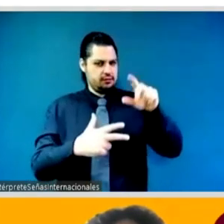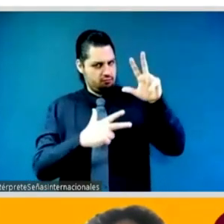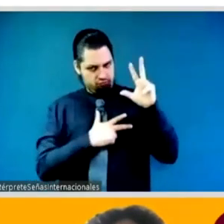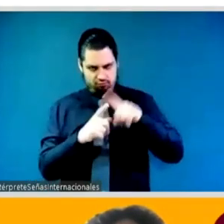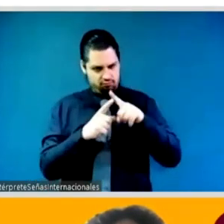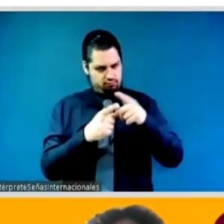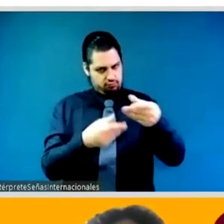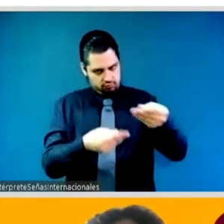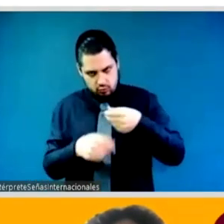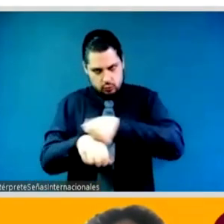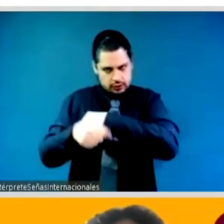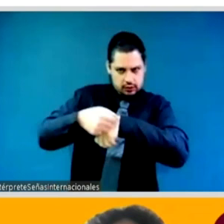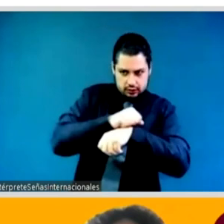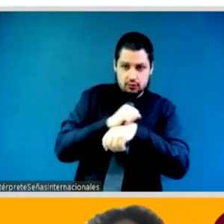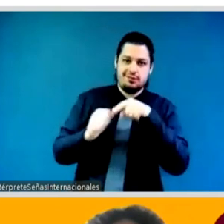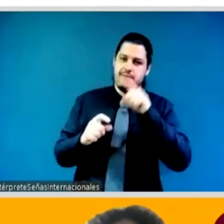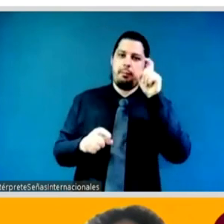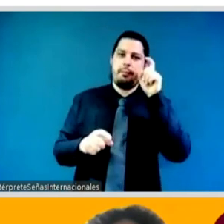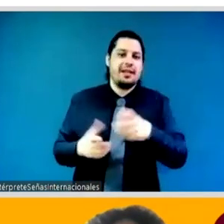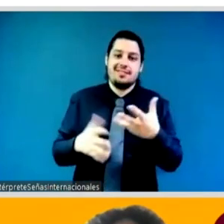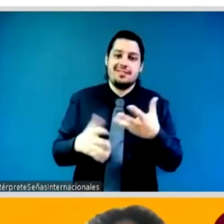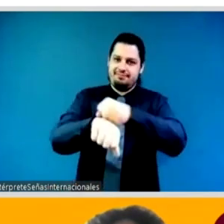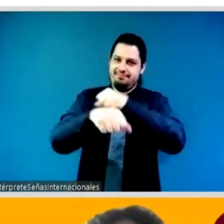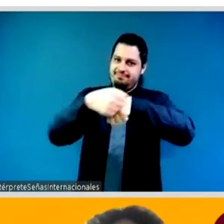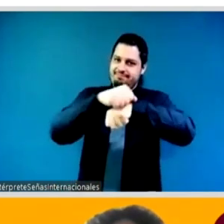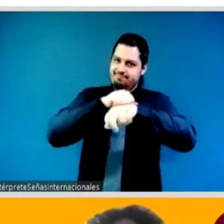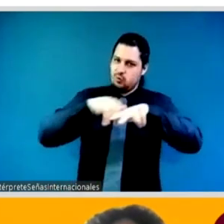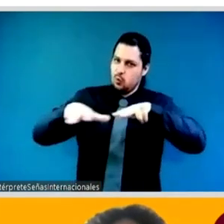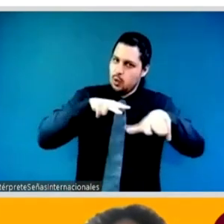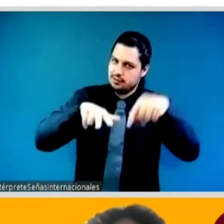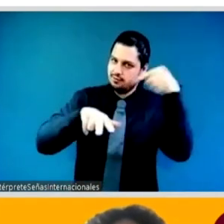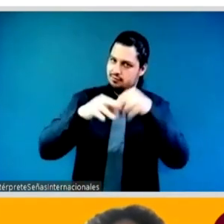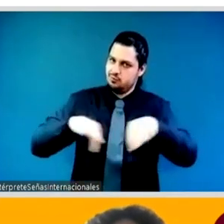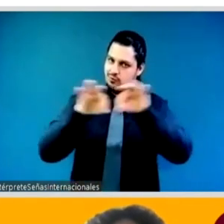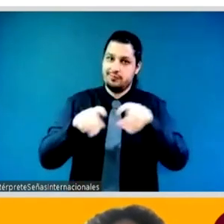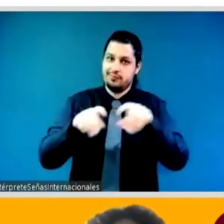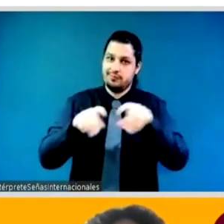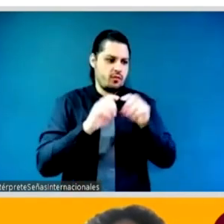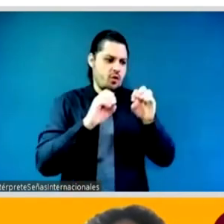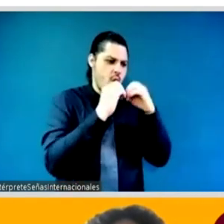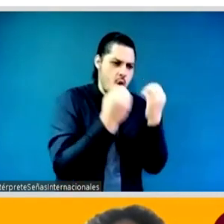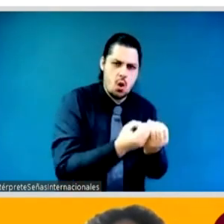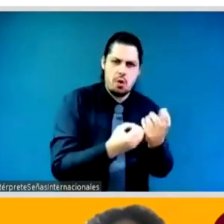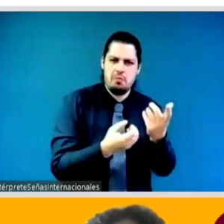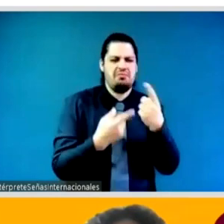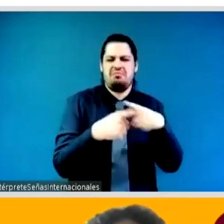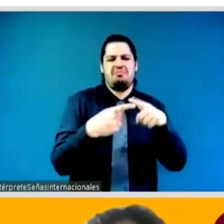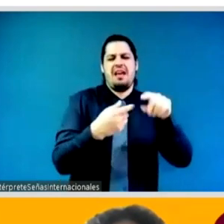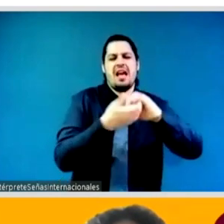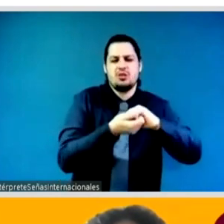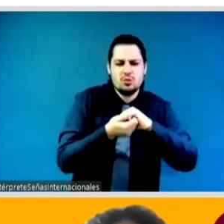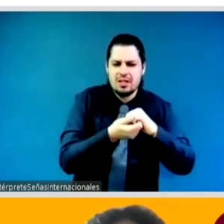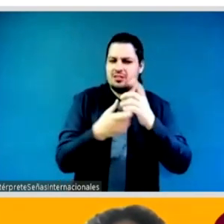organizations and at the grassroots uh level now when i um go back to the